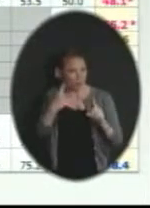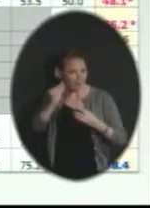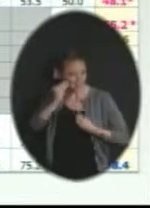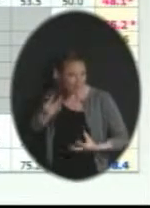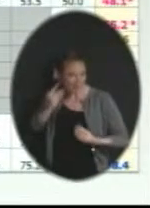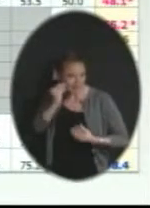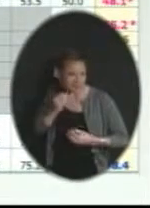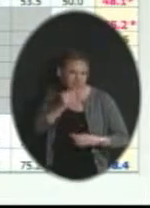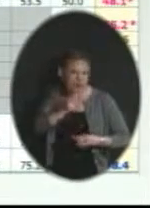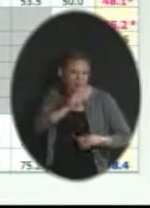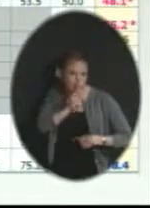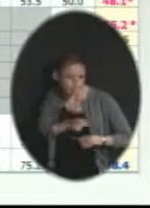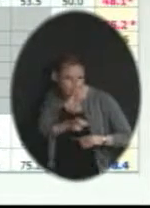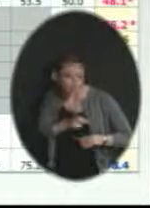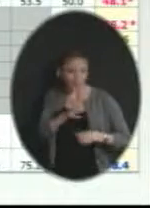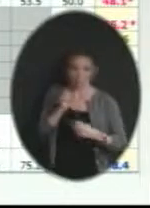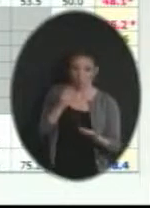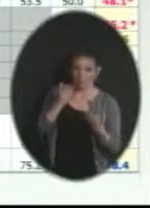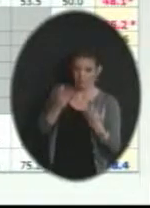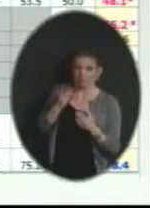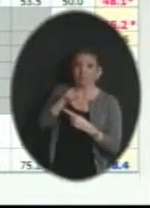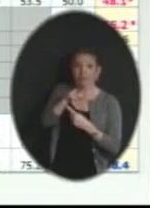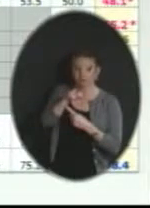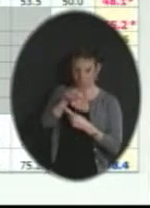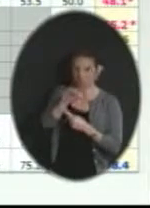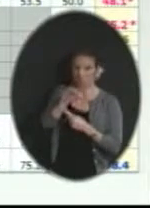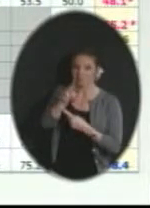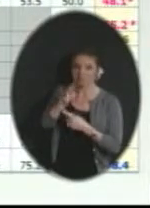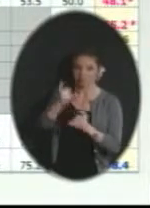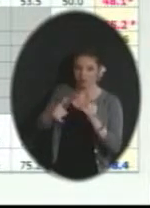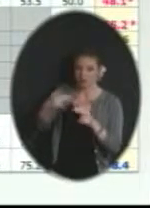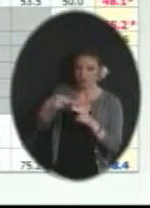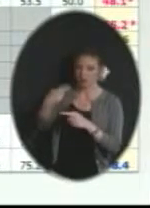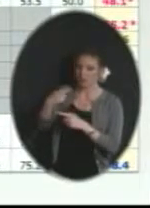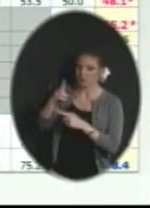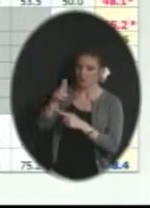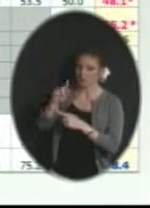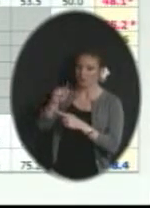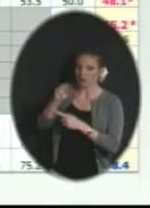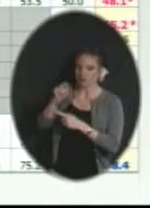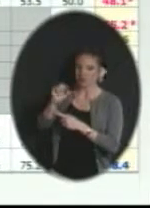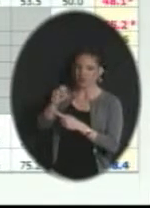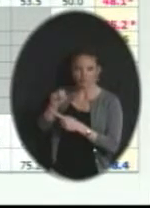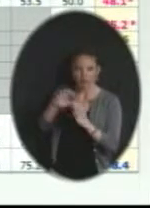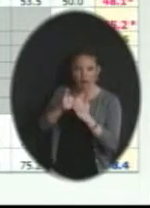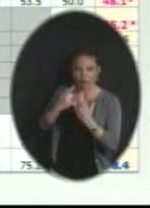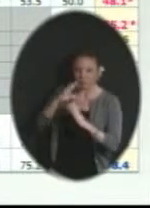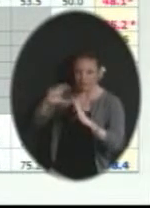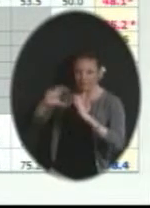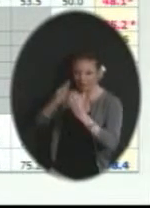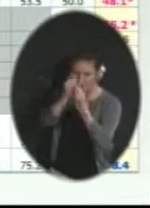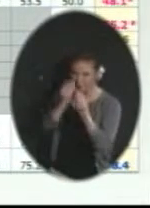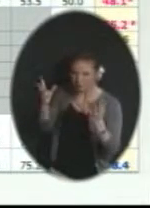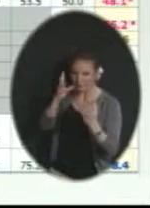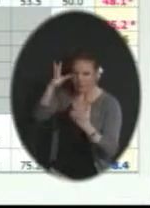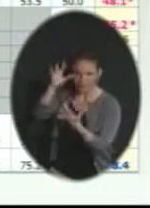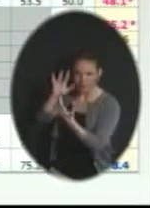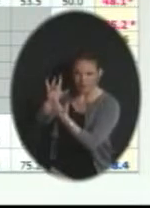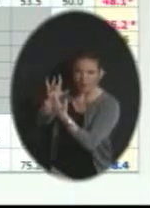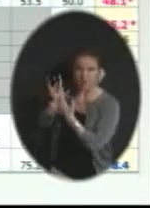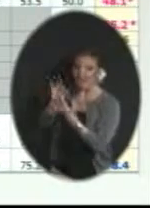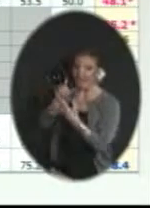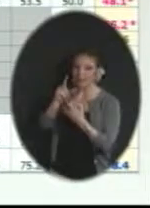Hutchison and Maggie Kolb looks at that as well as how can we increase that communication. But again, it wasn't so much they